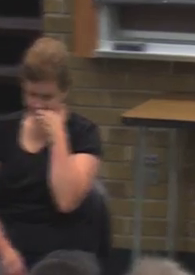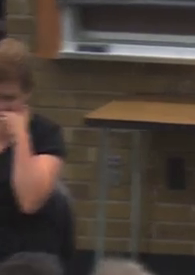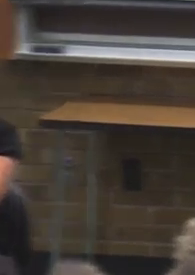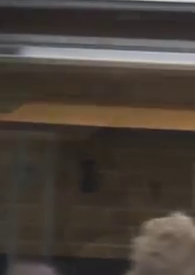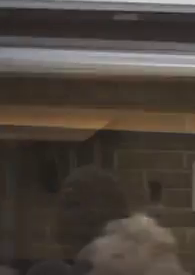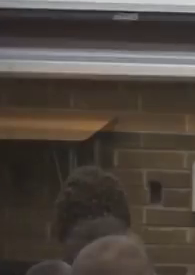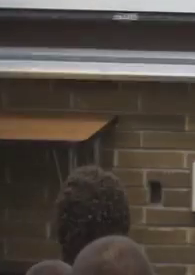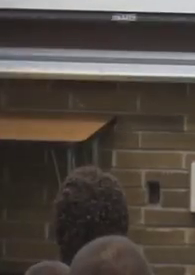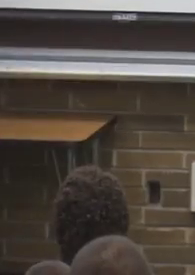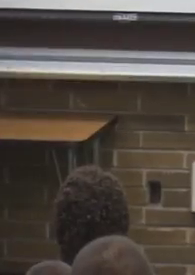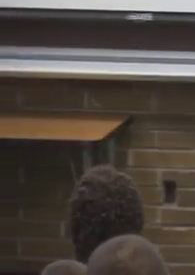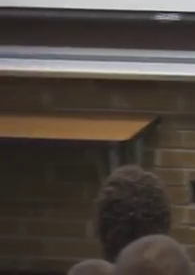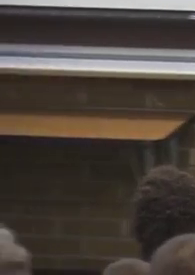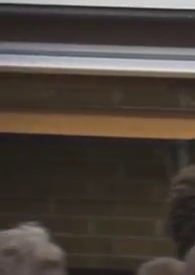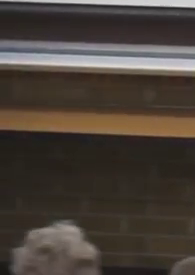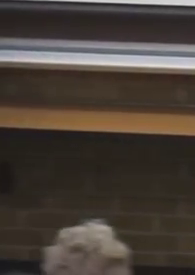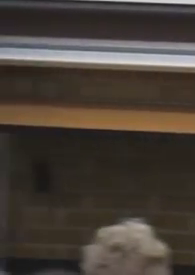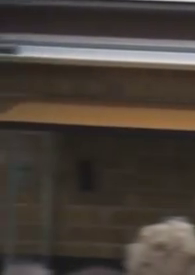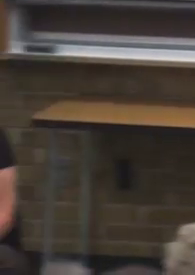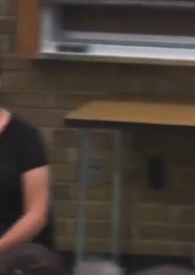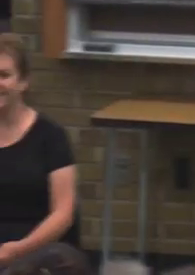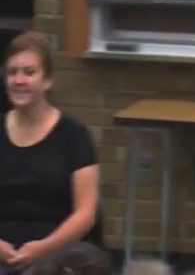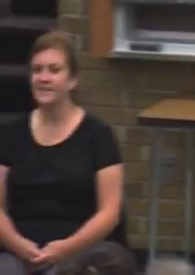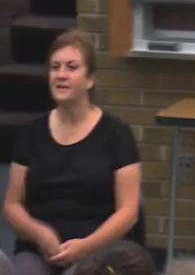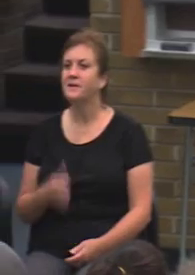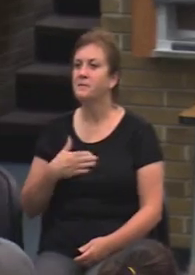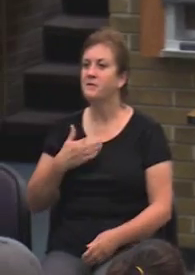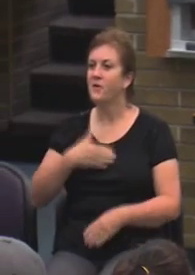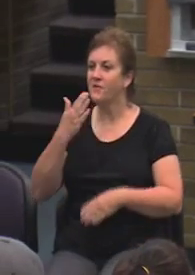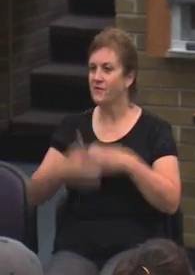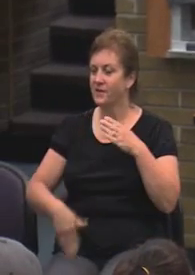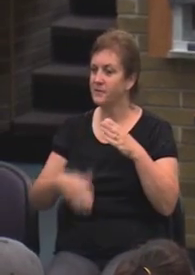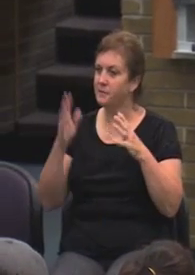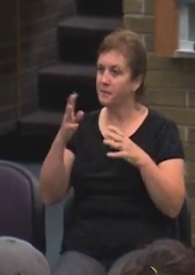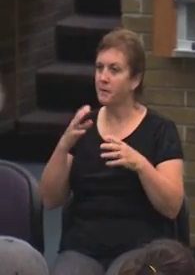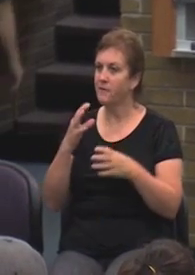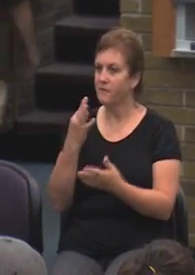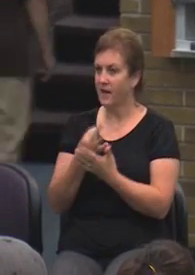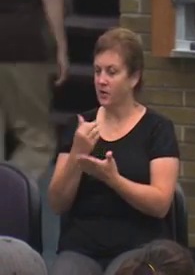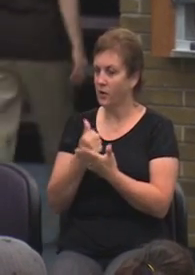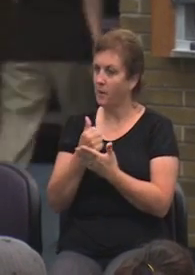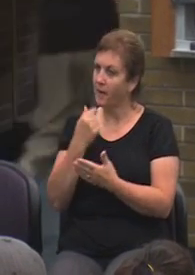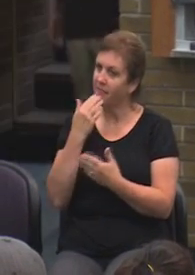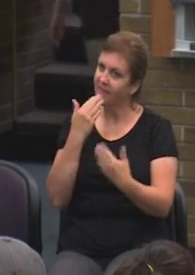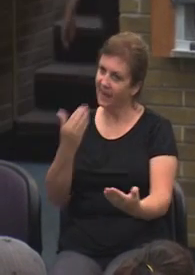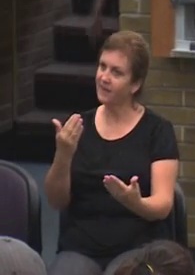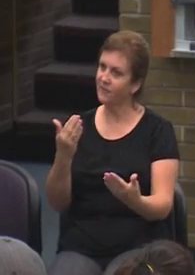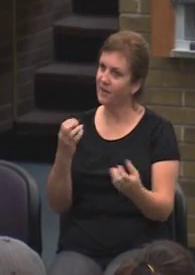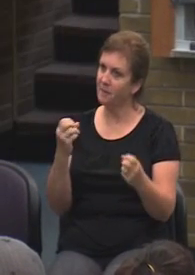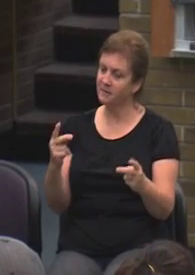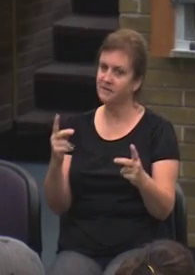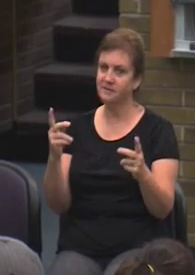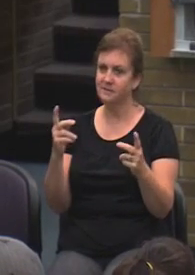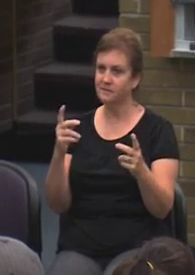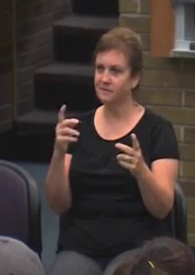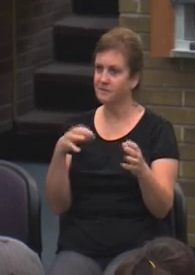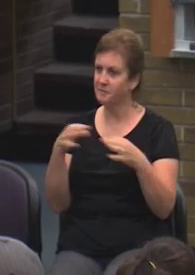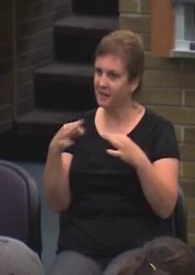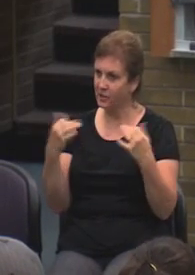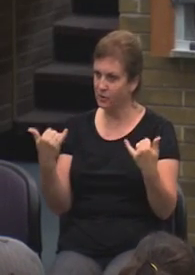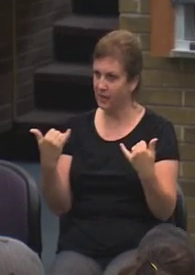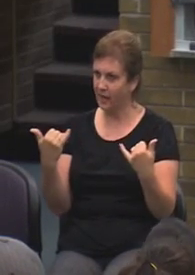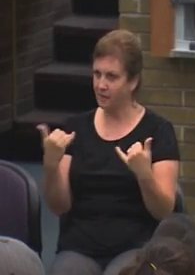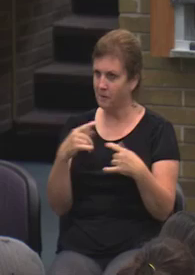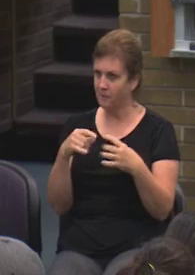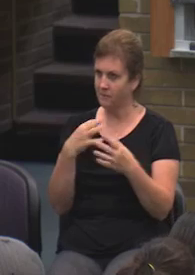and date. Okay, before we conclude the presentation, on behalf of financial aid, I'd just like to thank you for the opportunity to talk with you today about